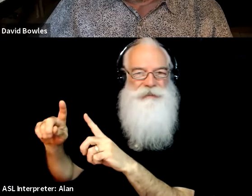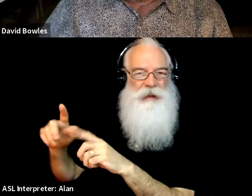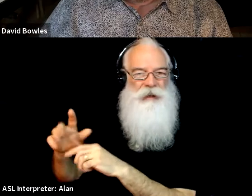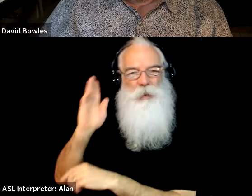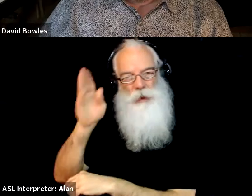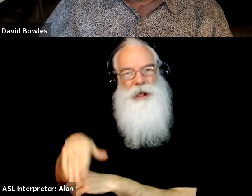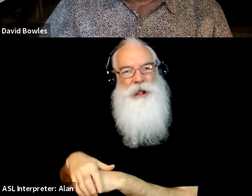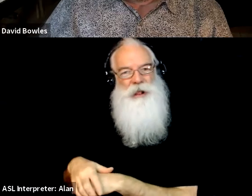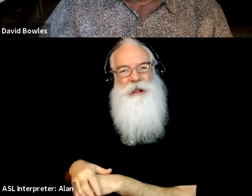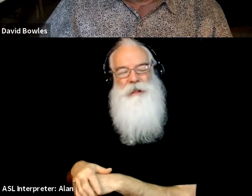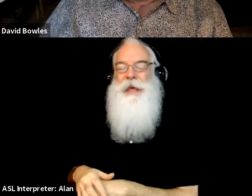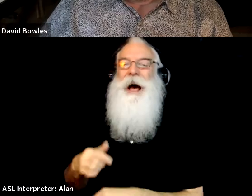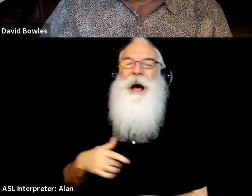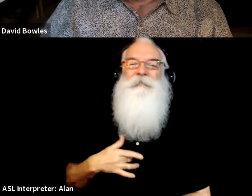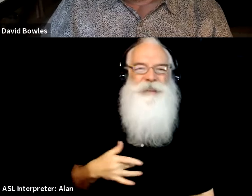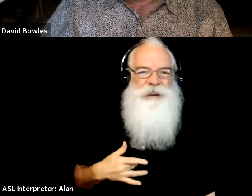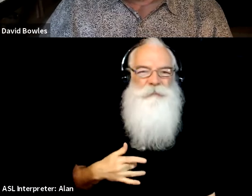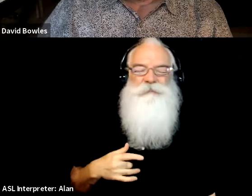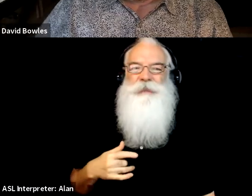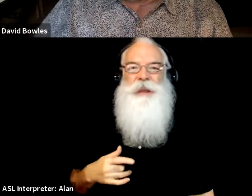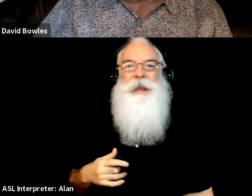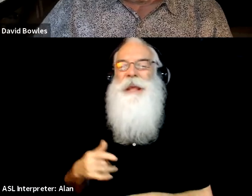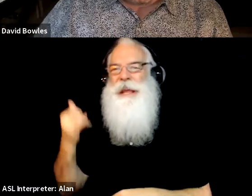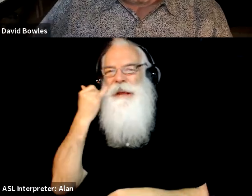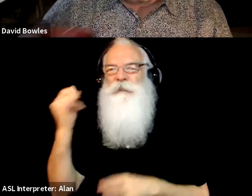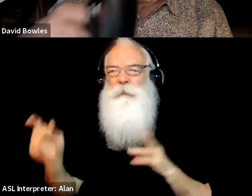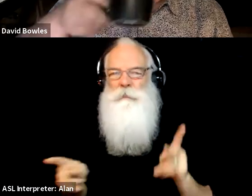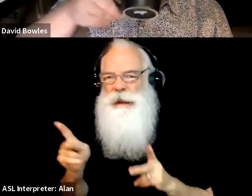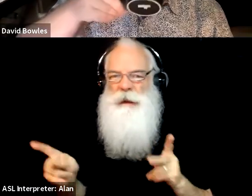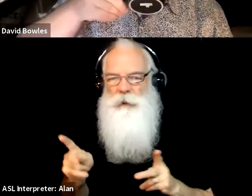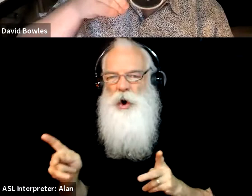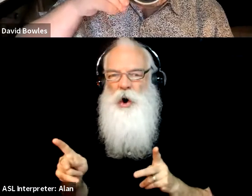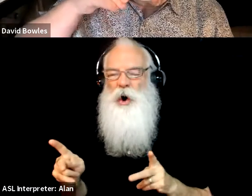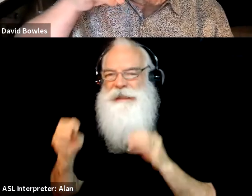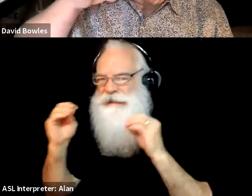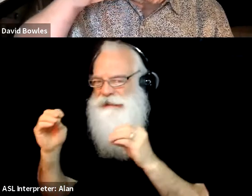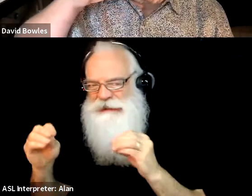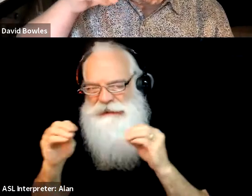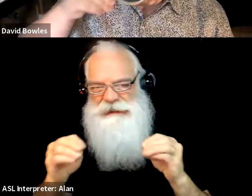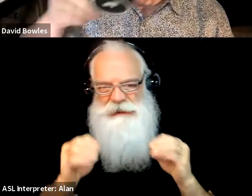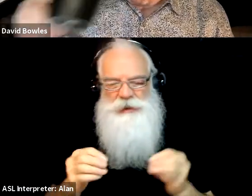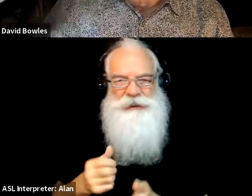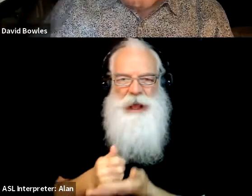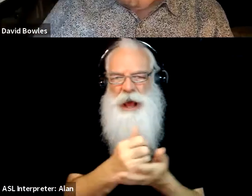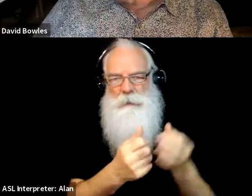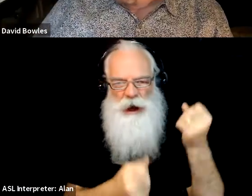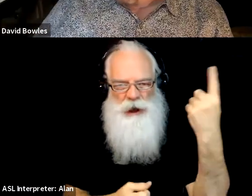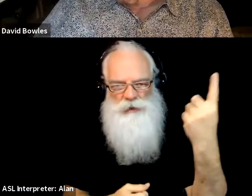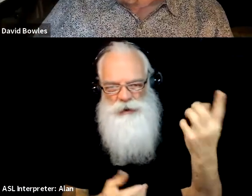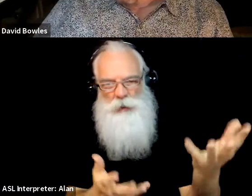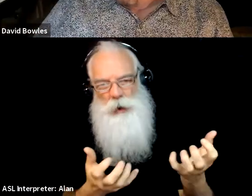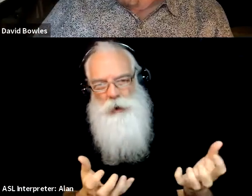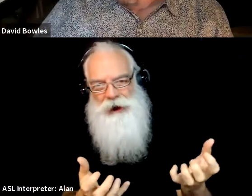marketing that with educators and that's, what's made it successful. So I think it's a combination of getting, um,